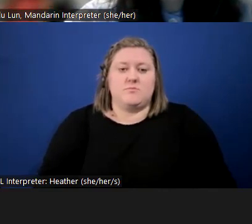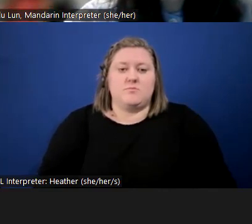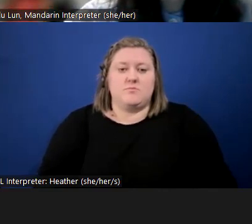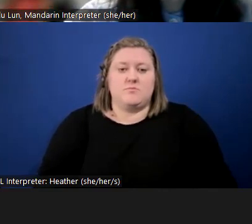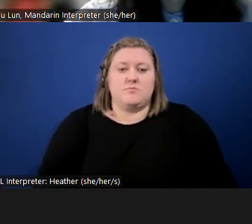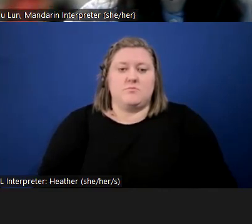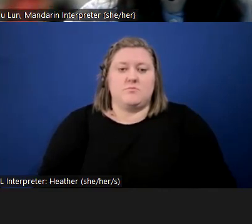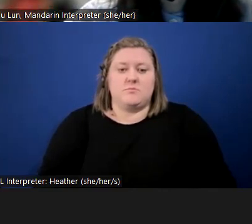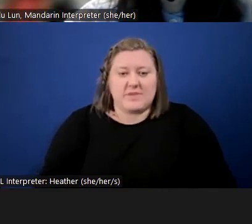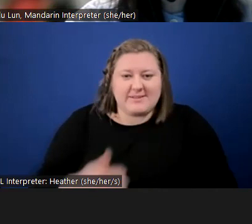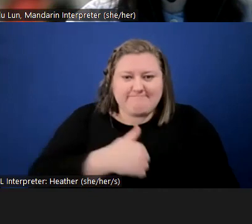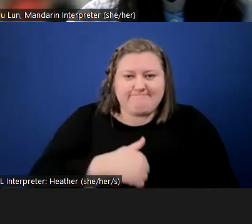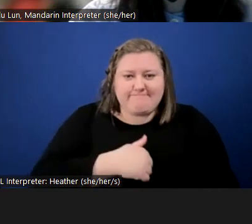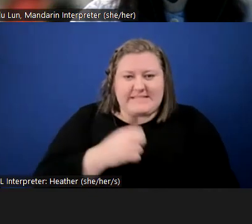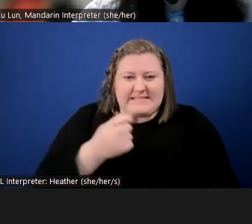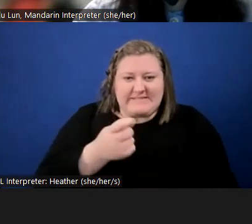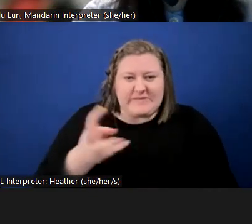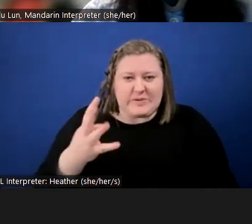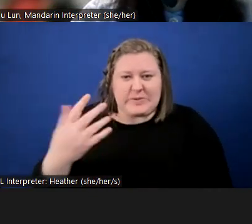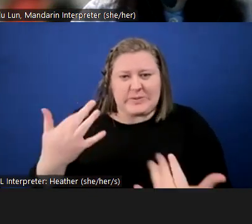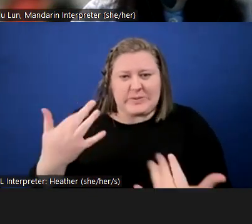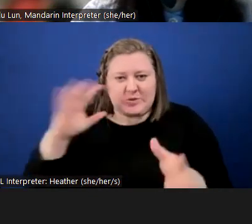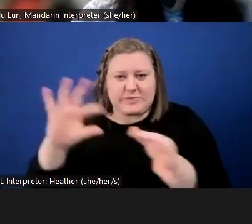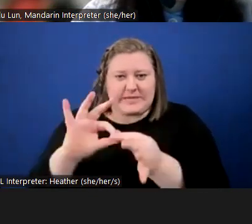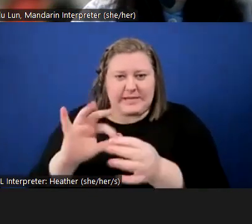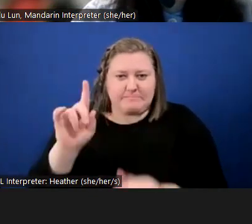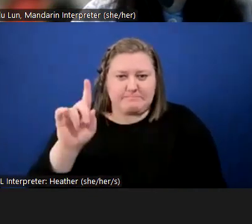Sorry, everyone is just taking a few seconds to get her on.